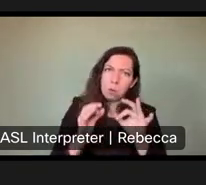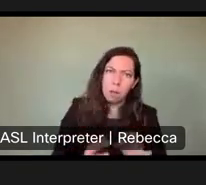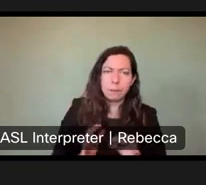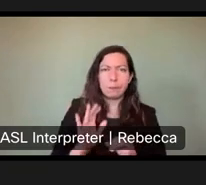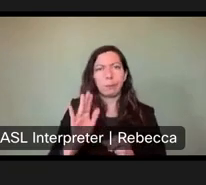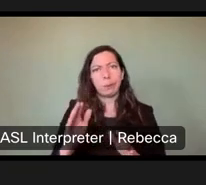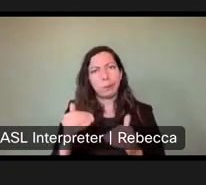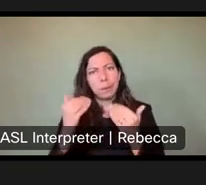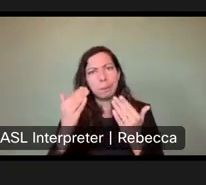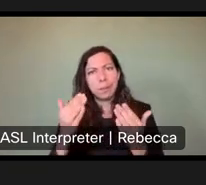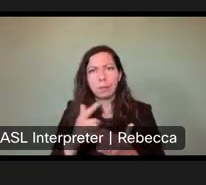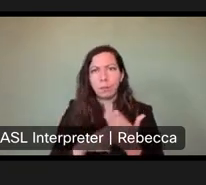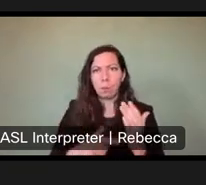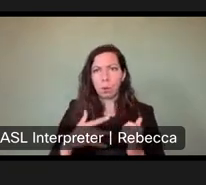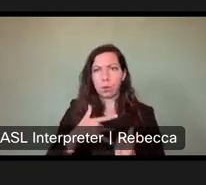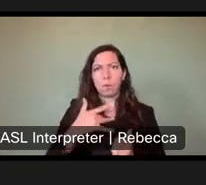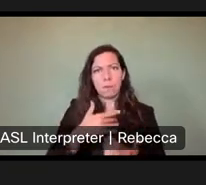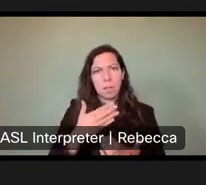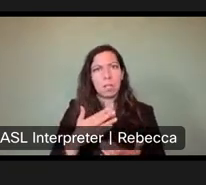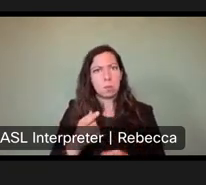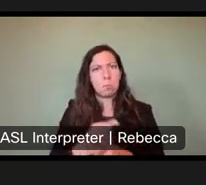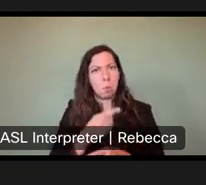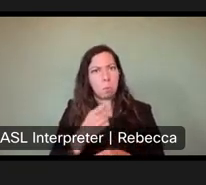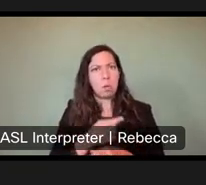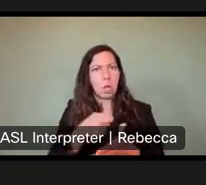On what you feel would be reasonable going forward.